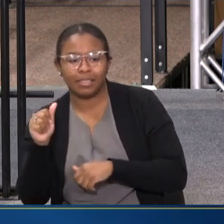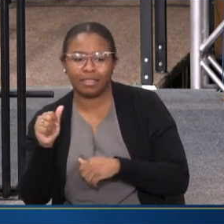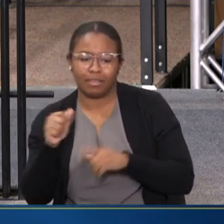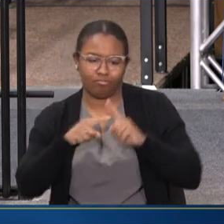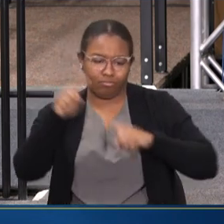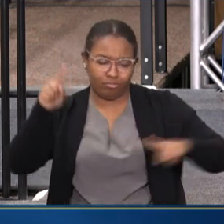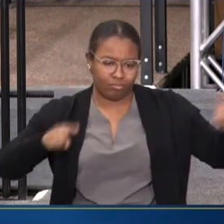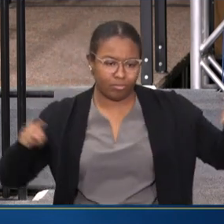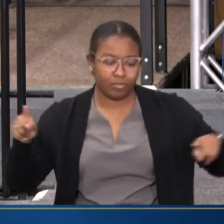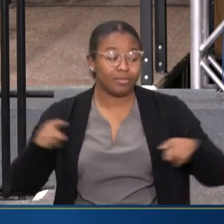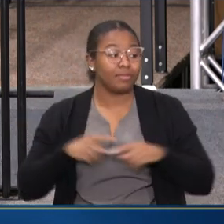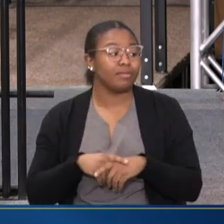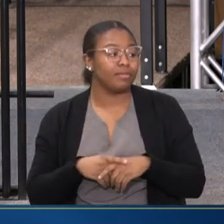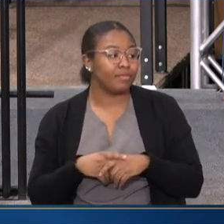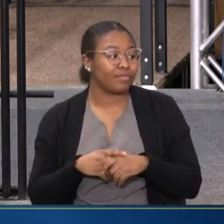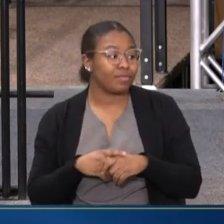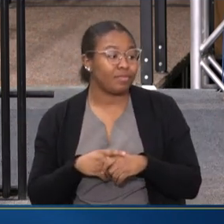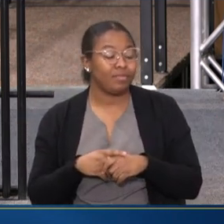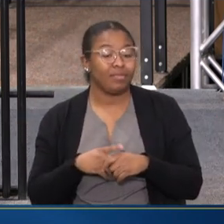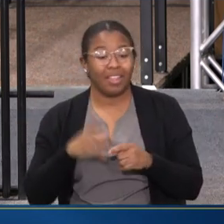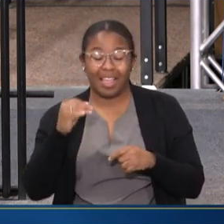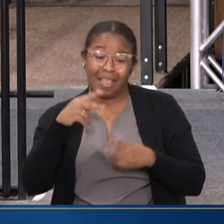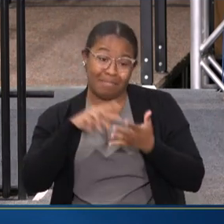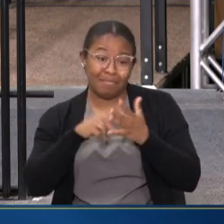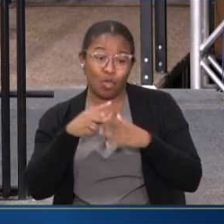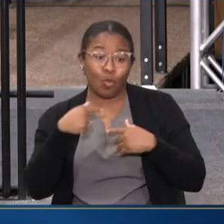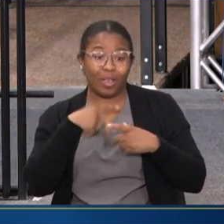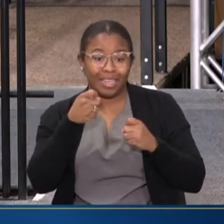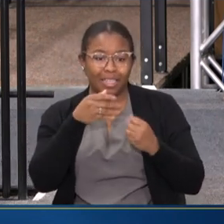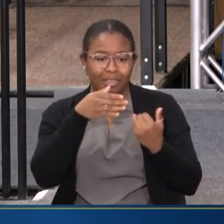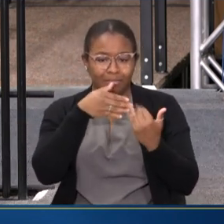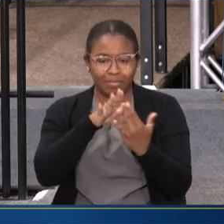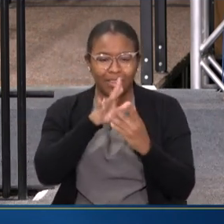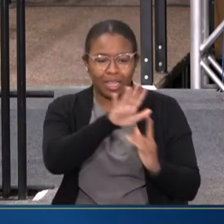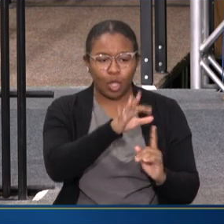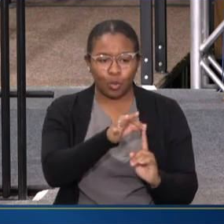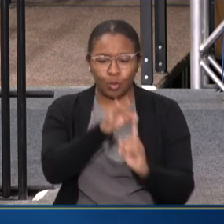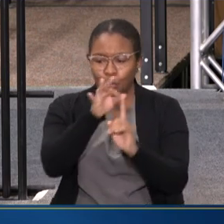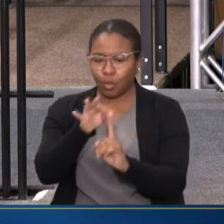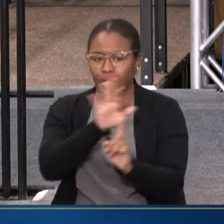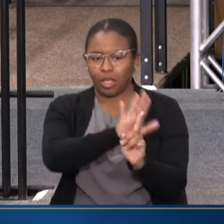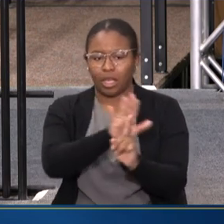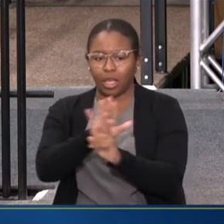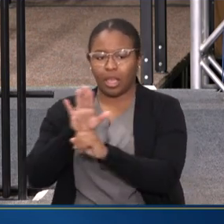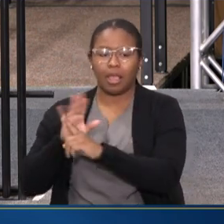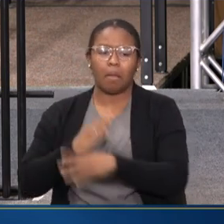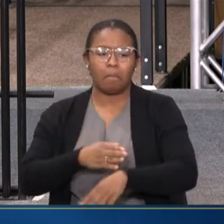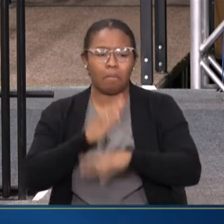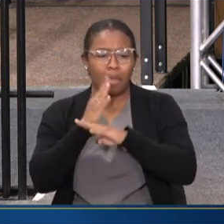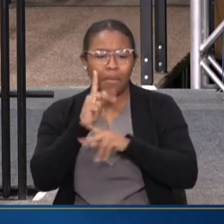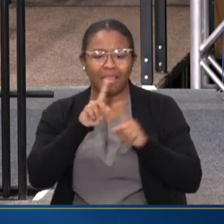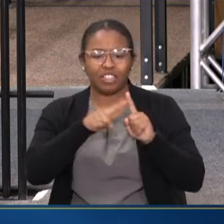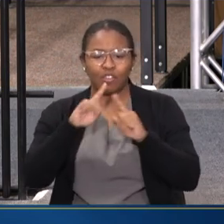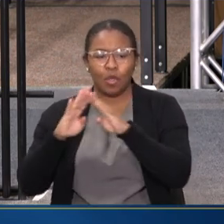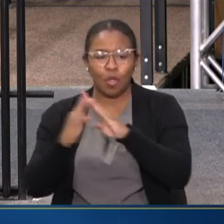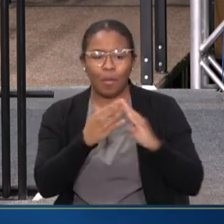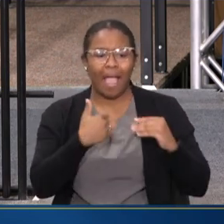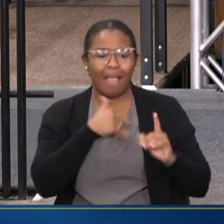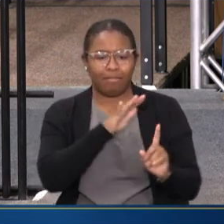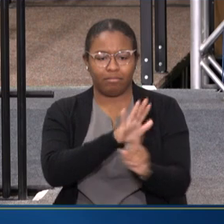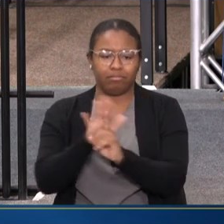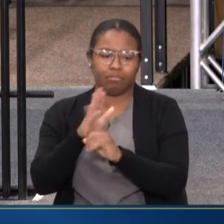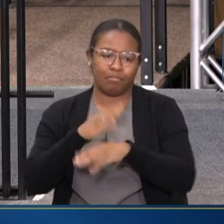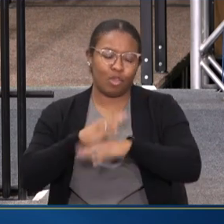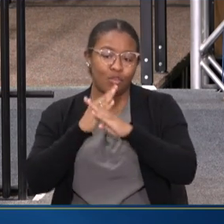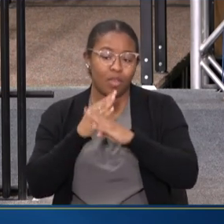'LL ALSO HEAR, IT MEANS THAT WE NEED TO ADDRESS THE UNIQUE BARRIERS THAT PEOPLE IN DIFFERENT COMMUNITIES HAVE, WHETHER